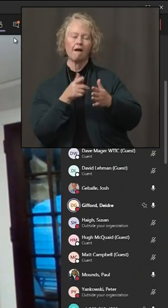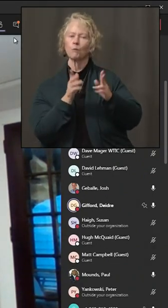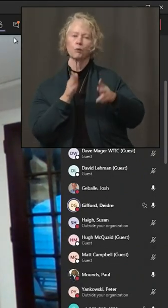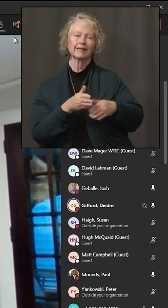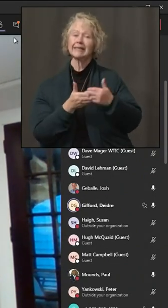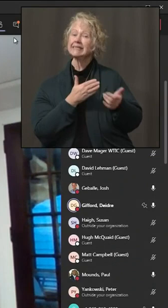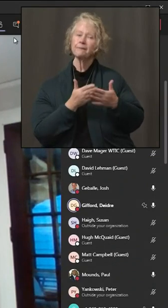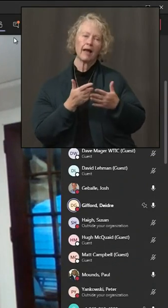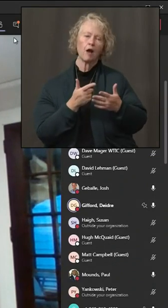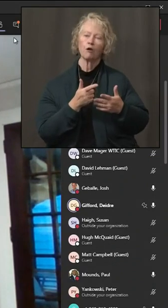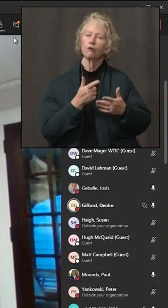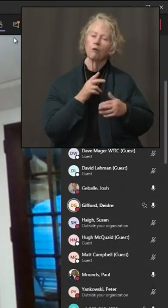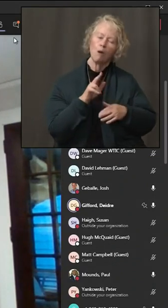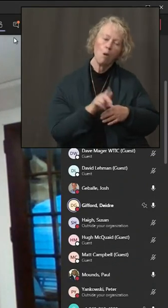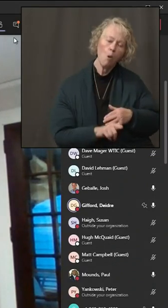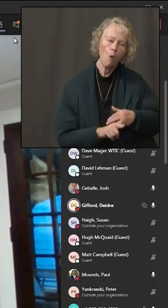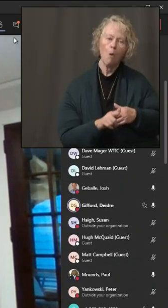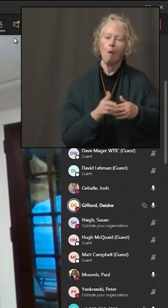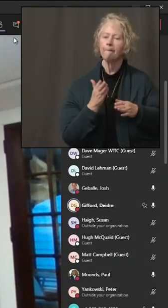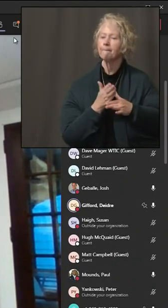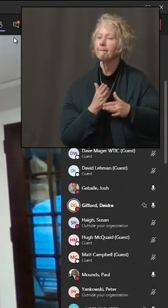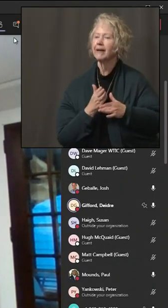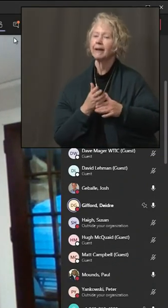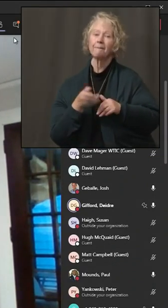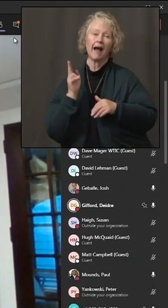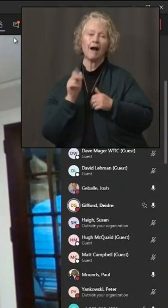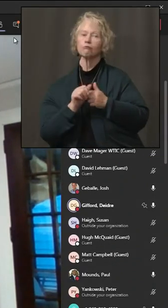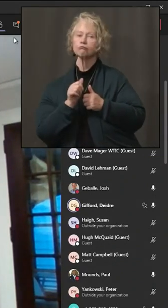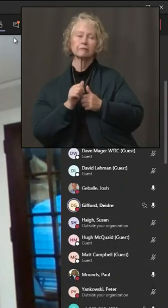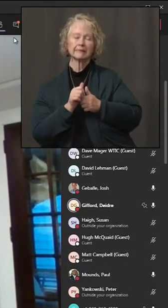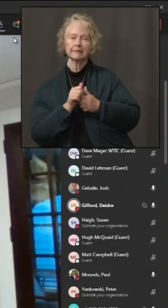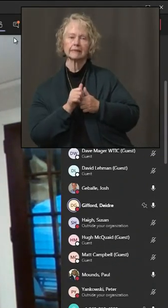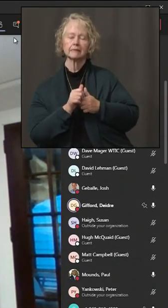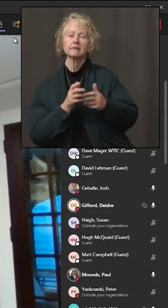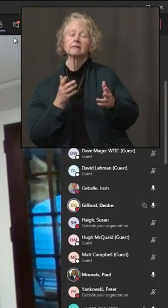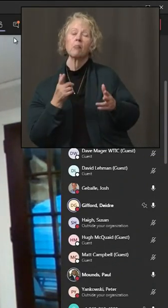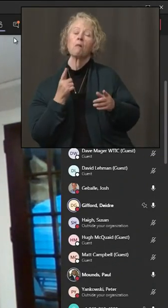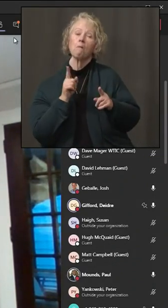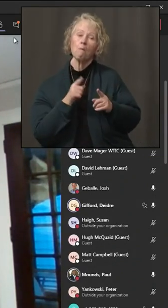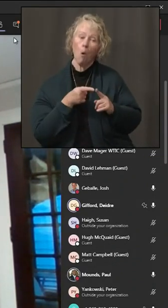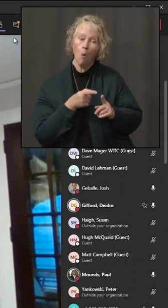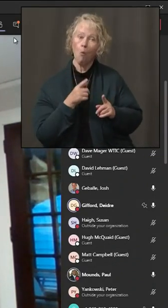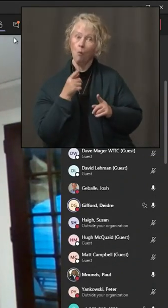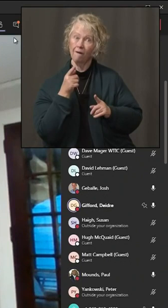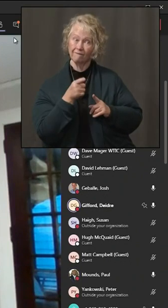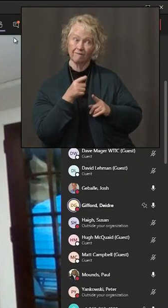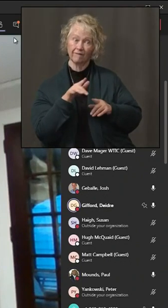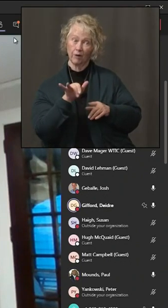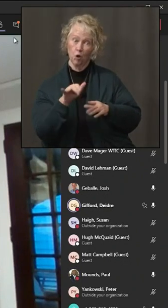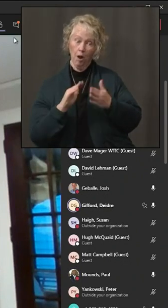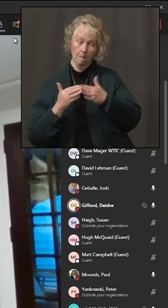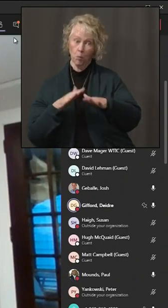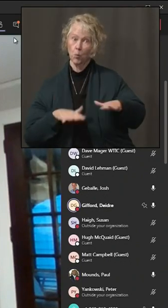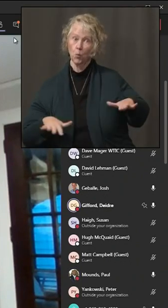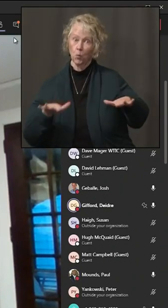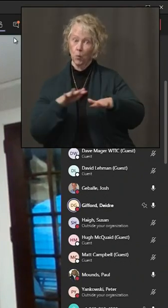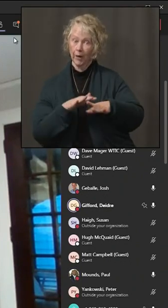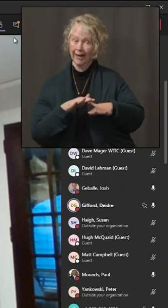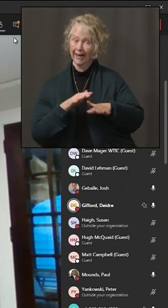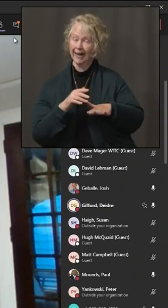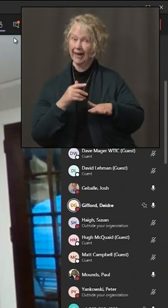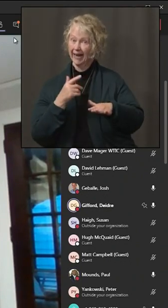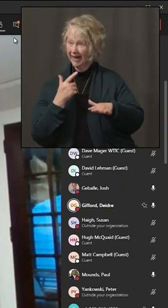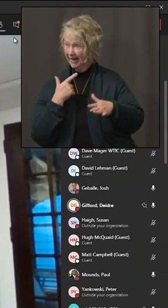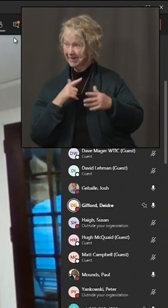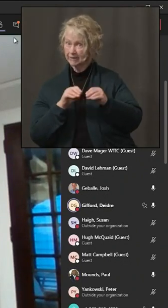risk, your odds of bumping into somebody with COVID goes up quite a bit. So that's why the governor's actions